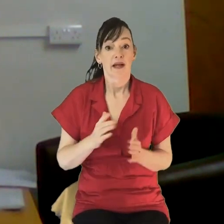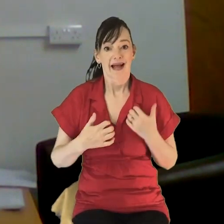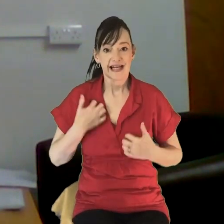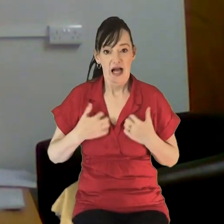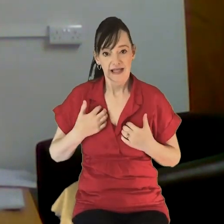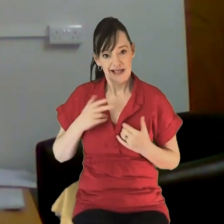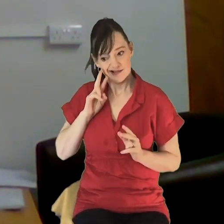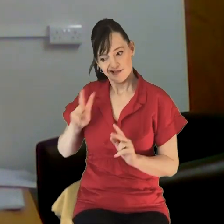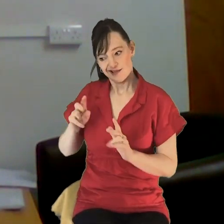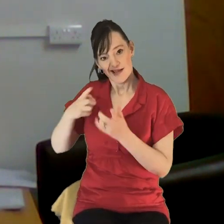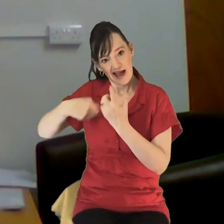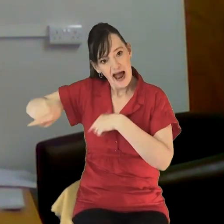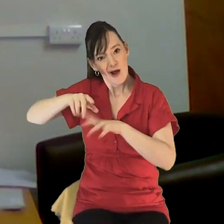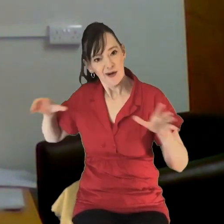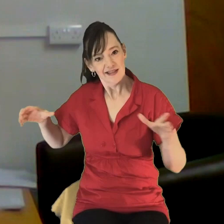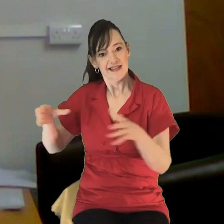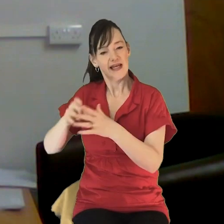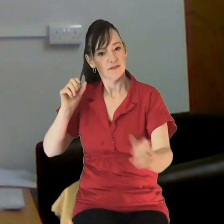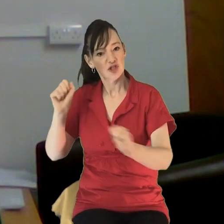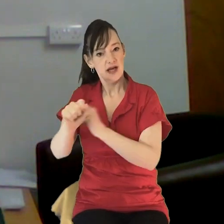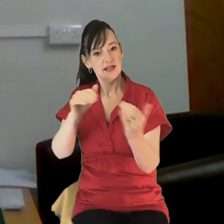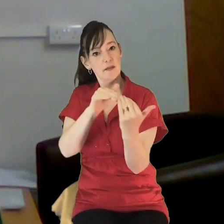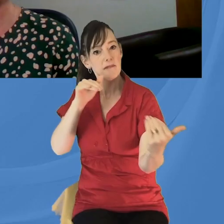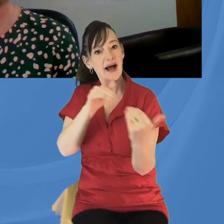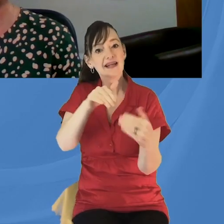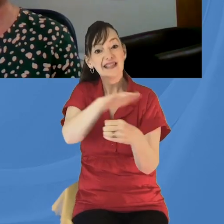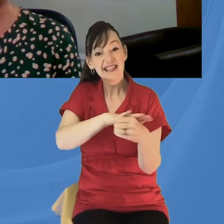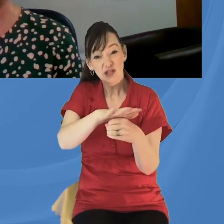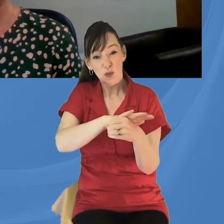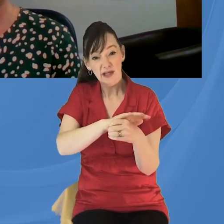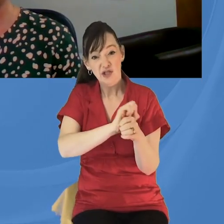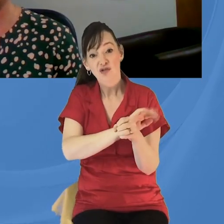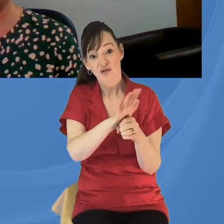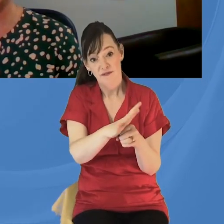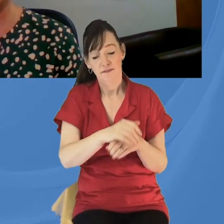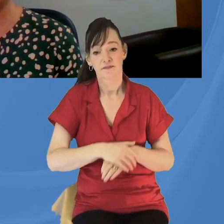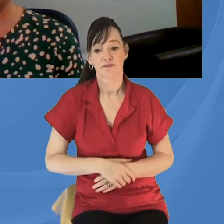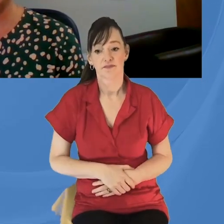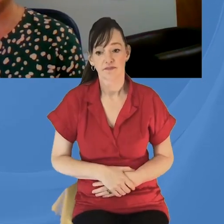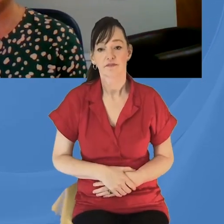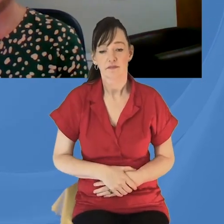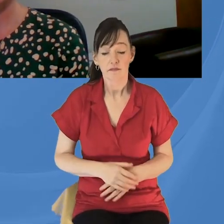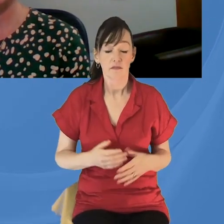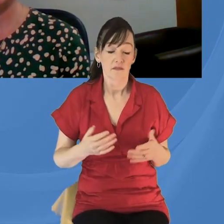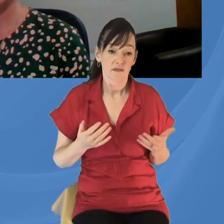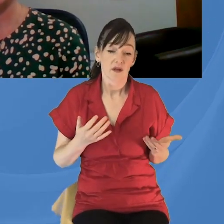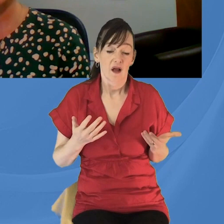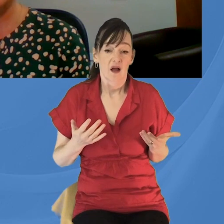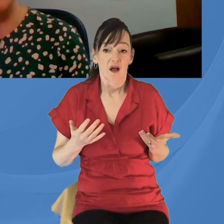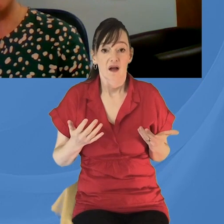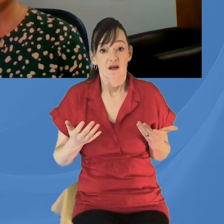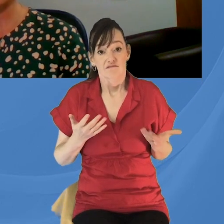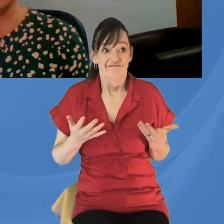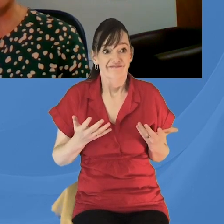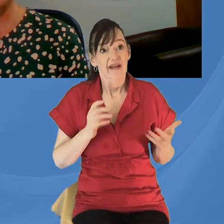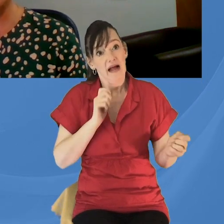the team kind of adapt to the new circumstances. I guess some of that is having to adapt and compromise at